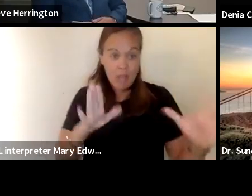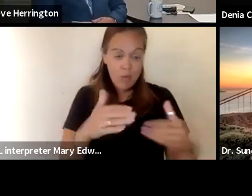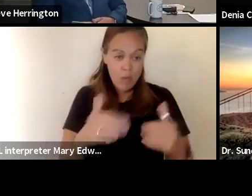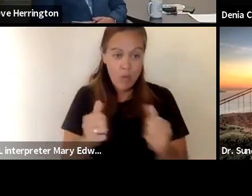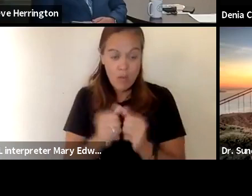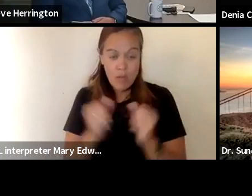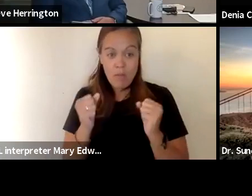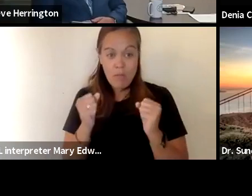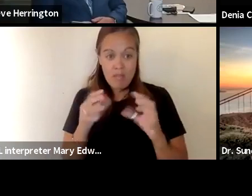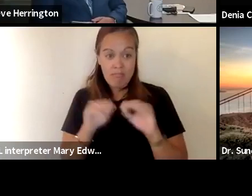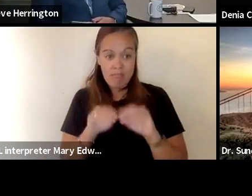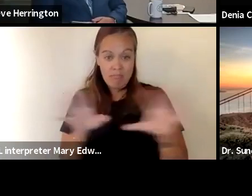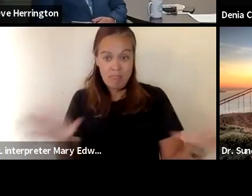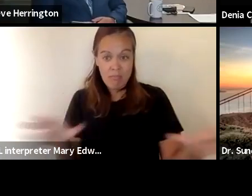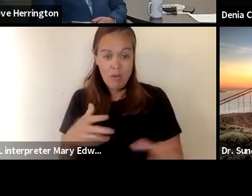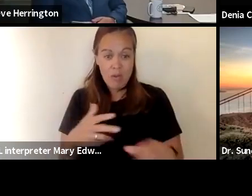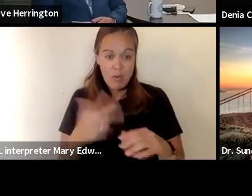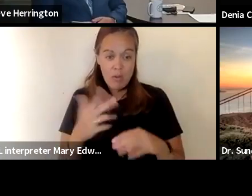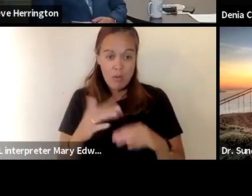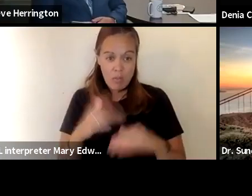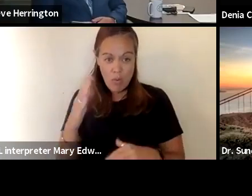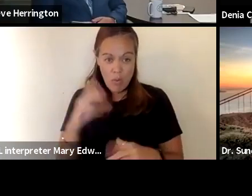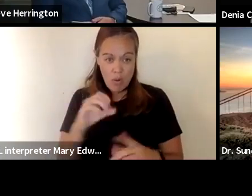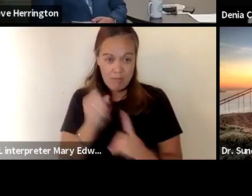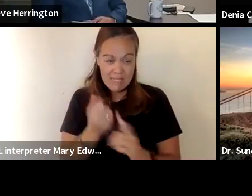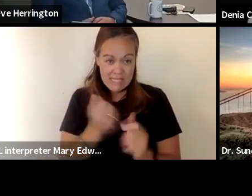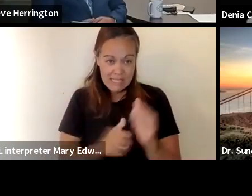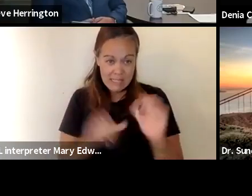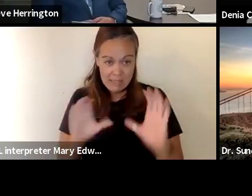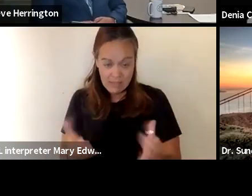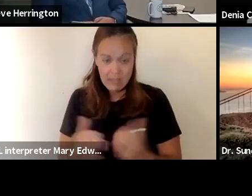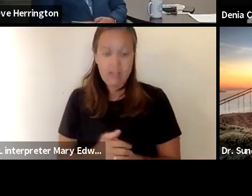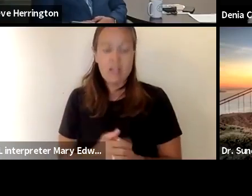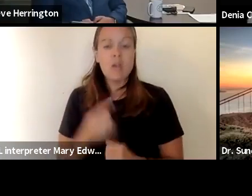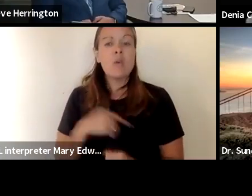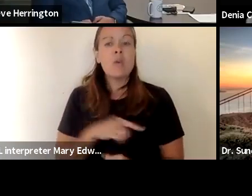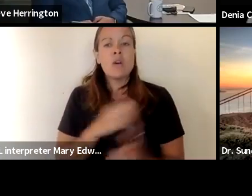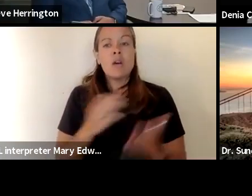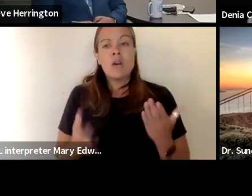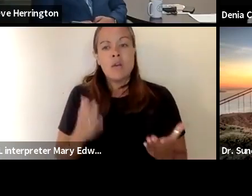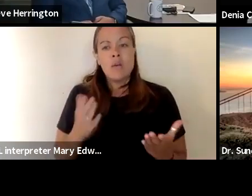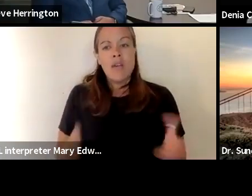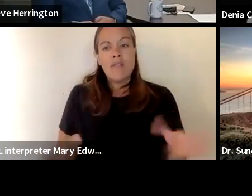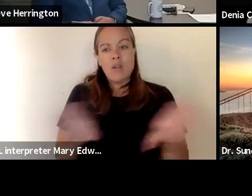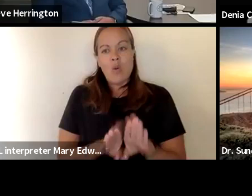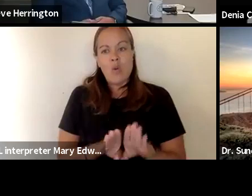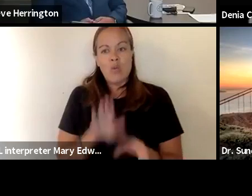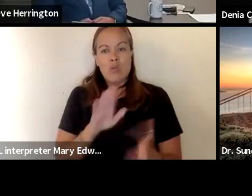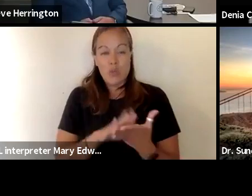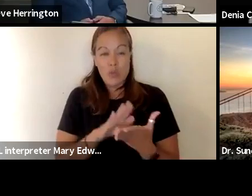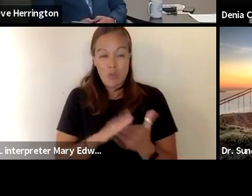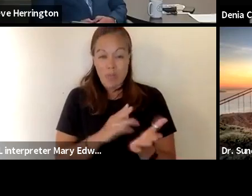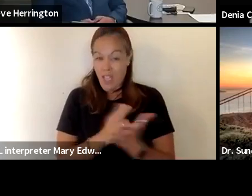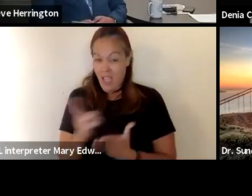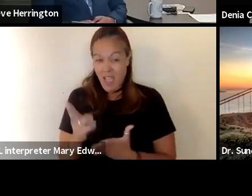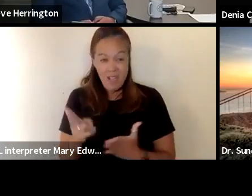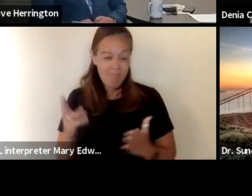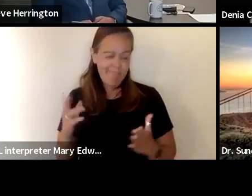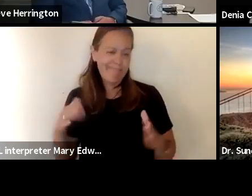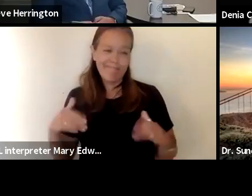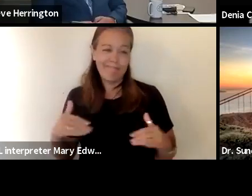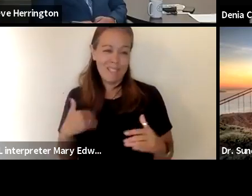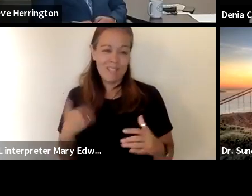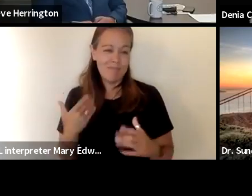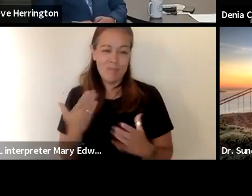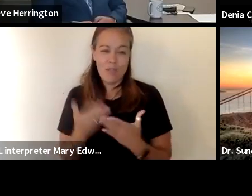outbreaks so three or more cases in each class we might have to close the school but to be honest we have not gotten to that